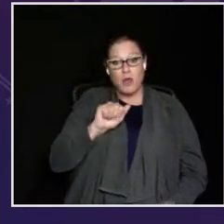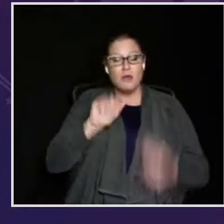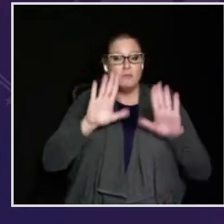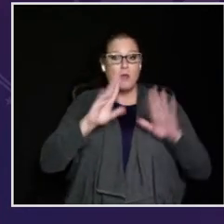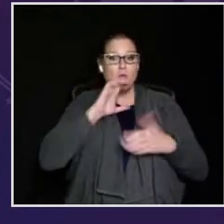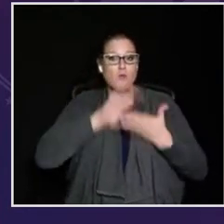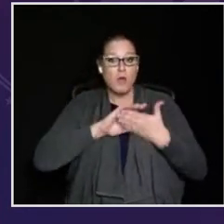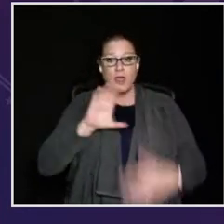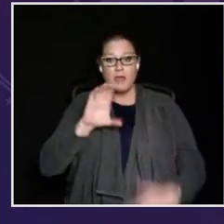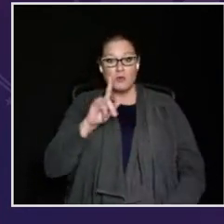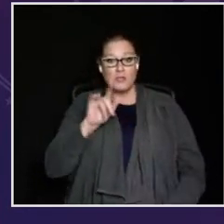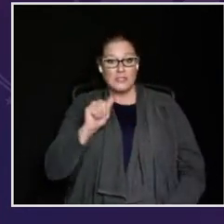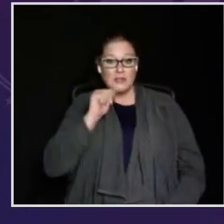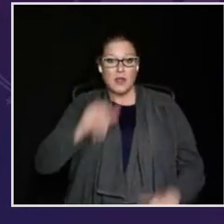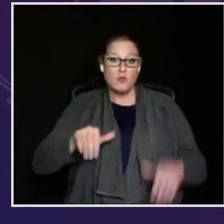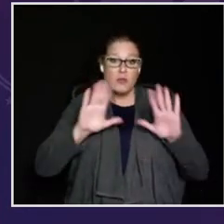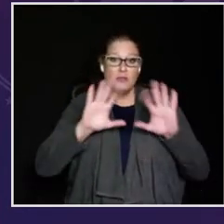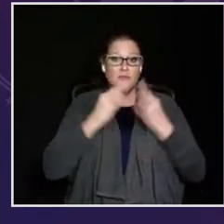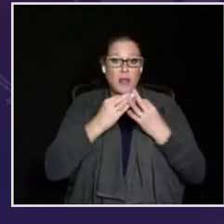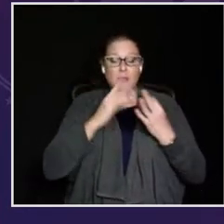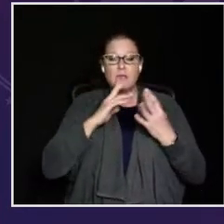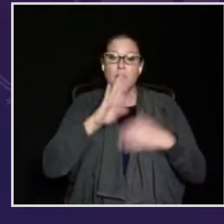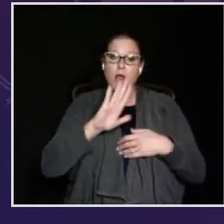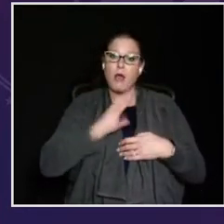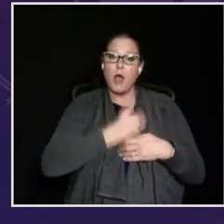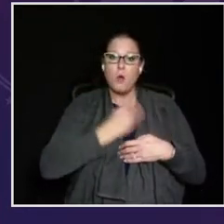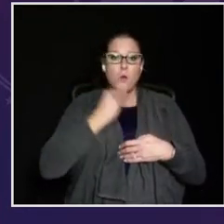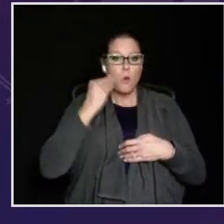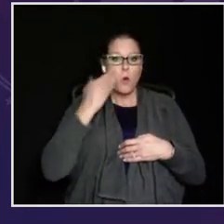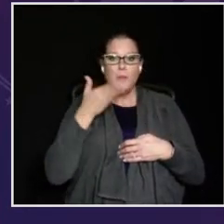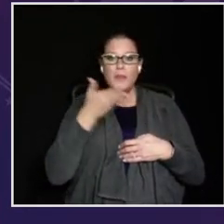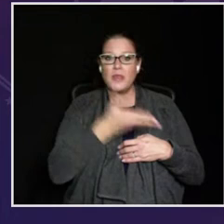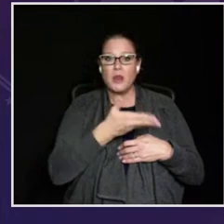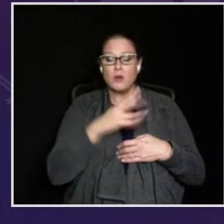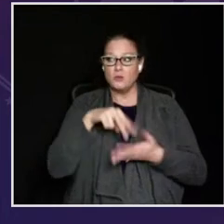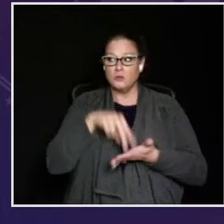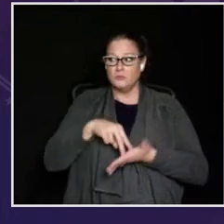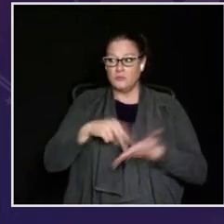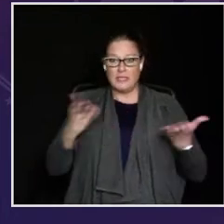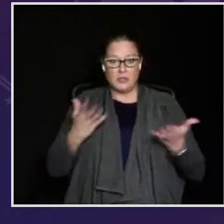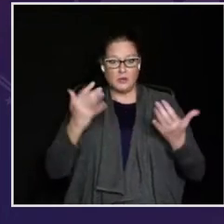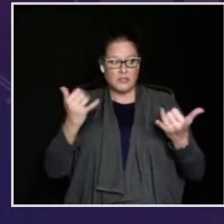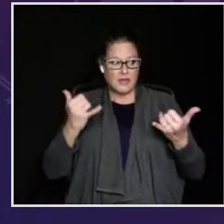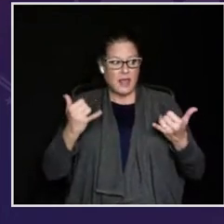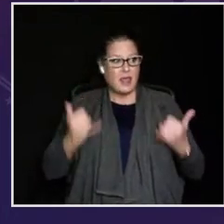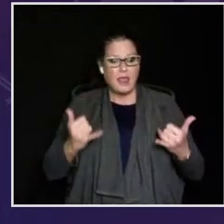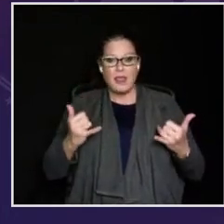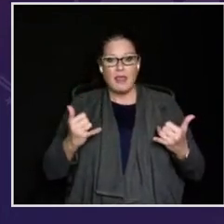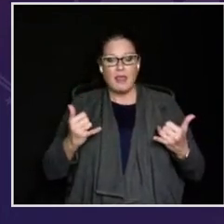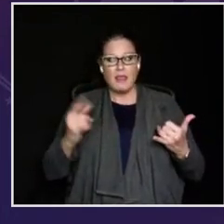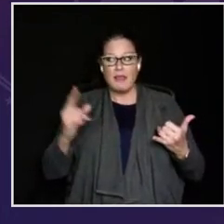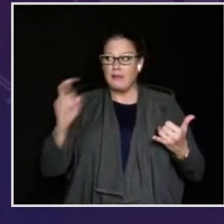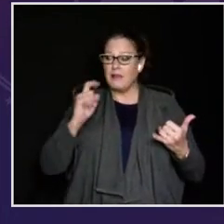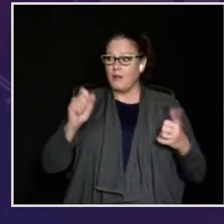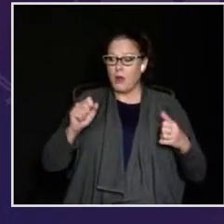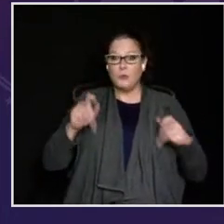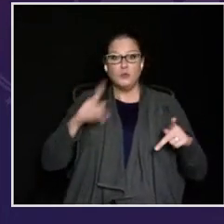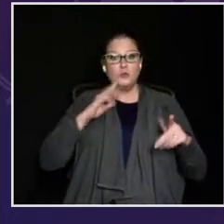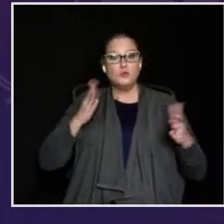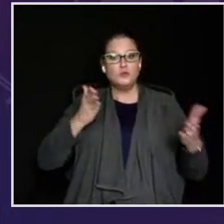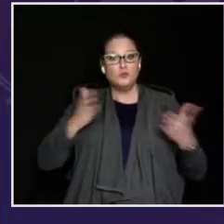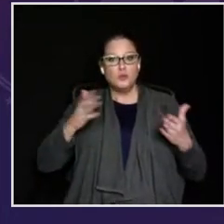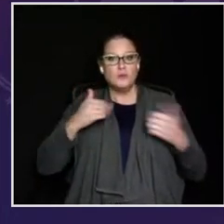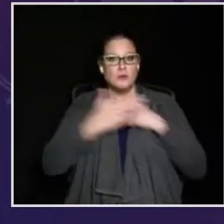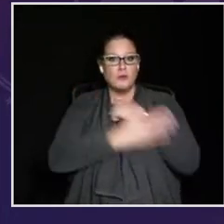to Iowa, where my incredible wife Christy and I raised our family, and the home we've made there, to standing here